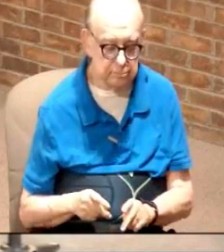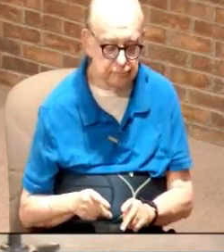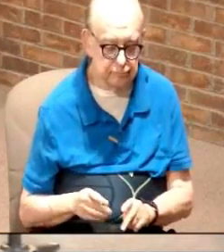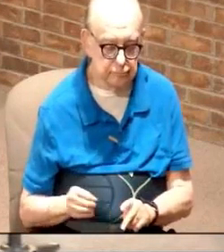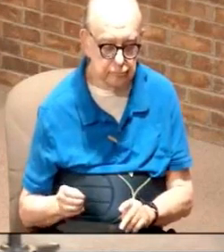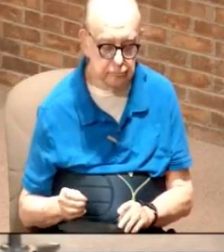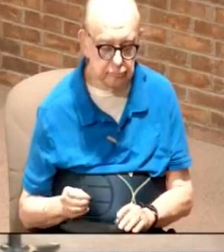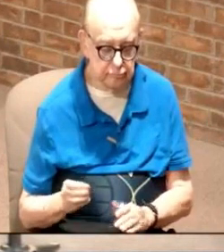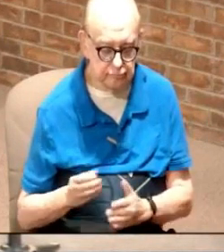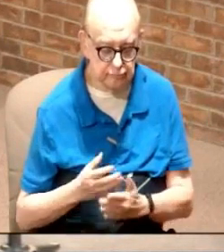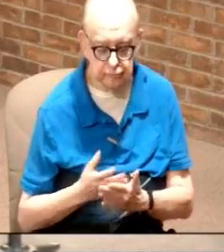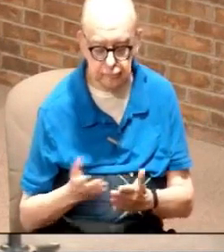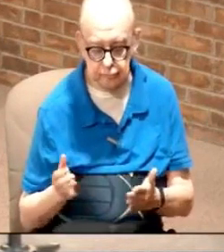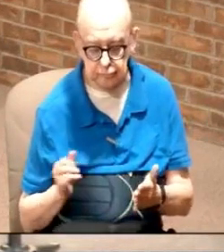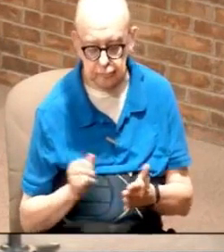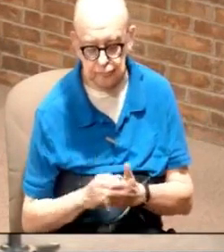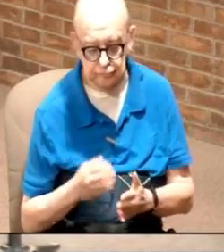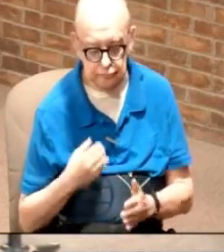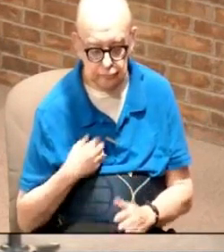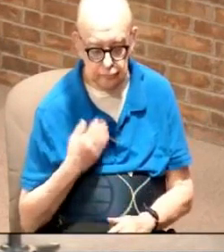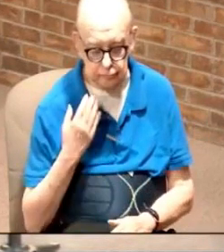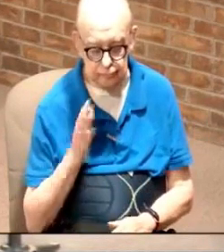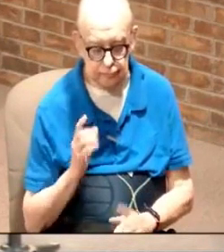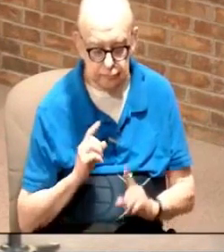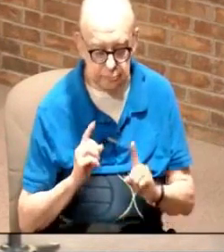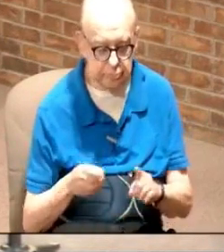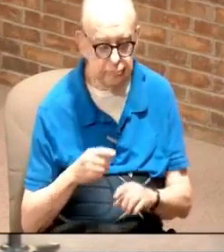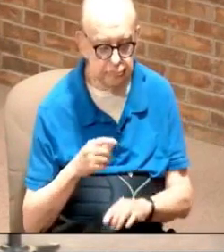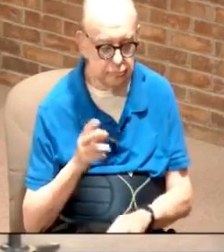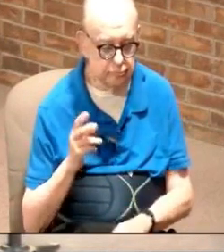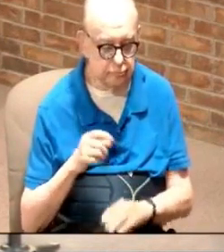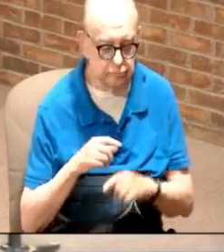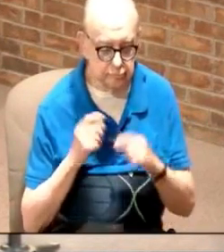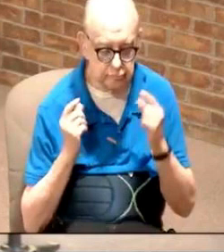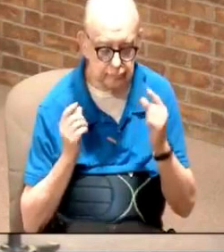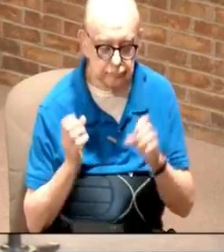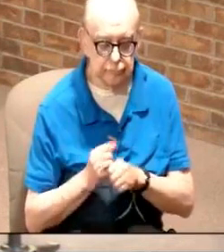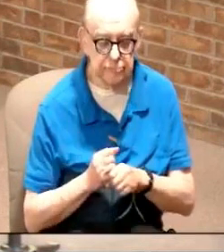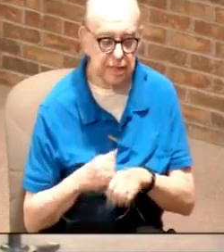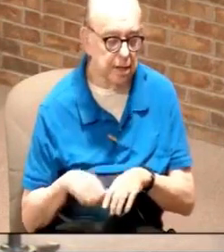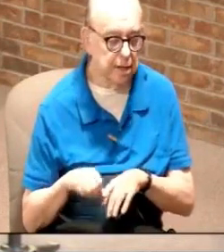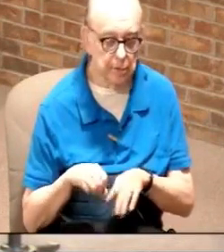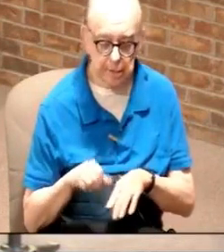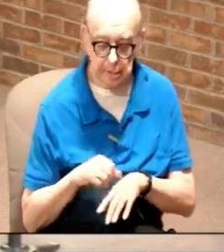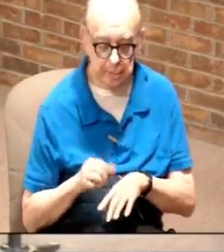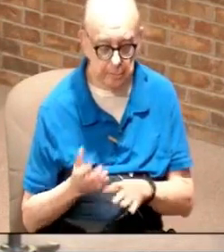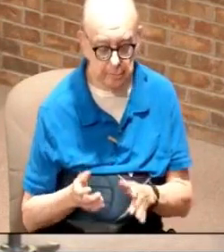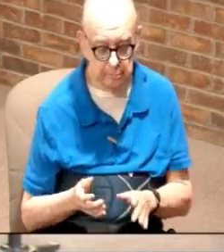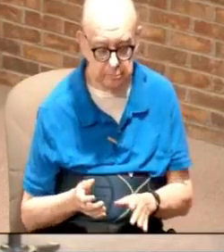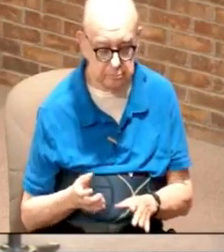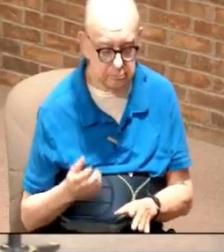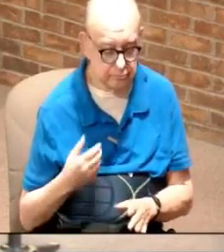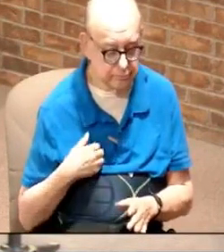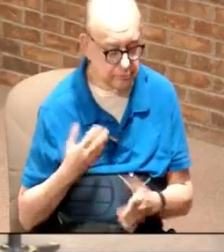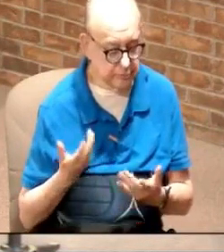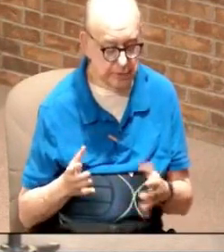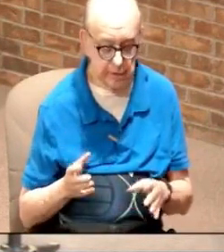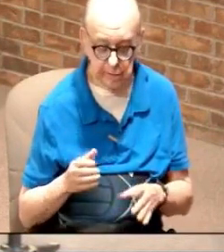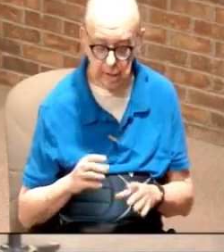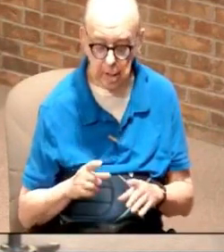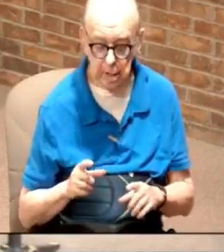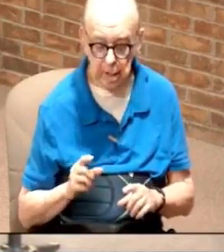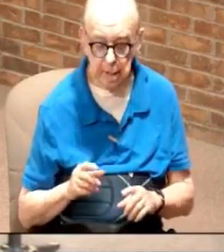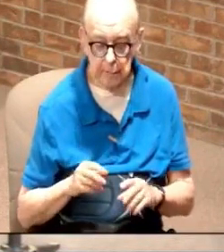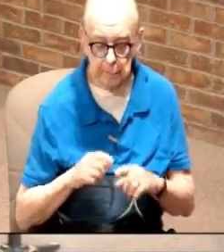so the thing of it is I don't have to go to a priest anymore to get anointed I've already got one